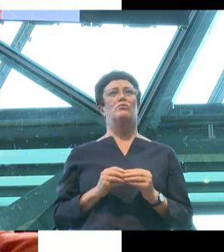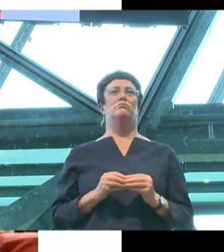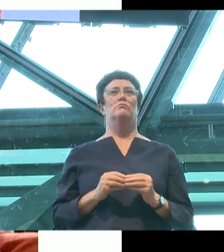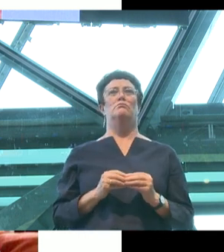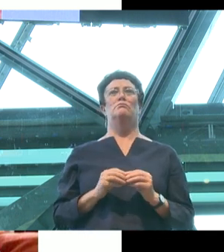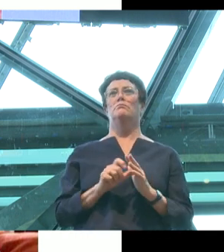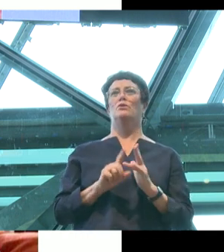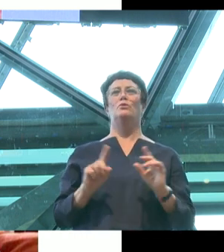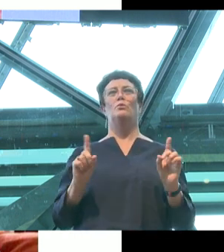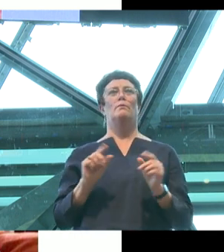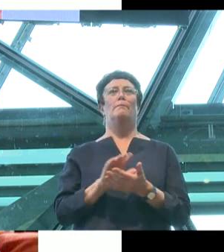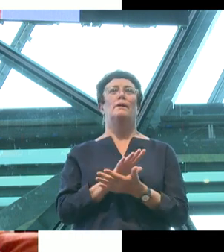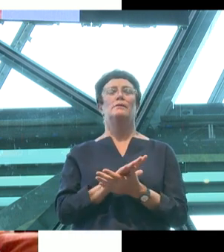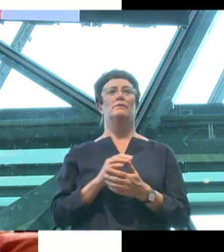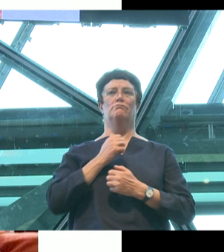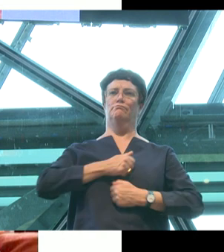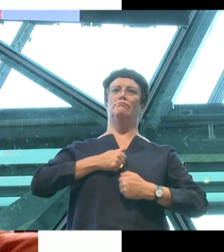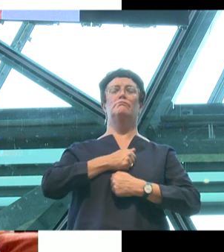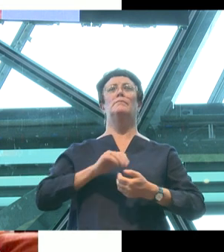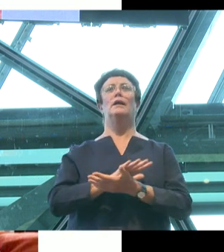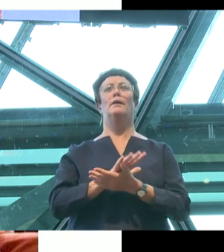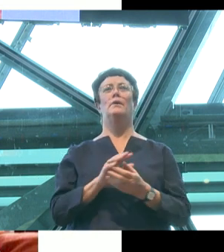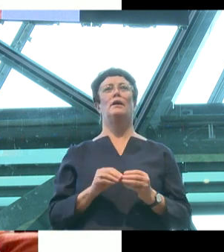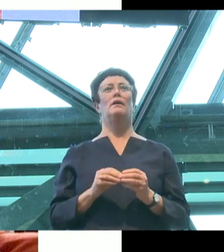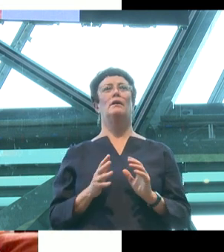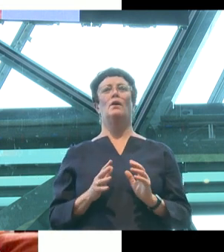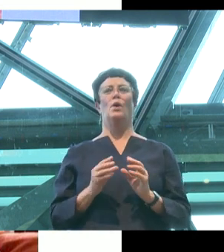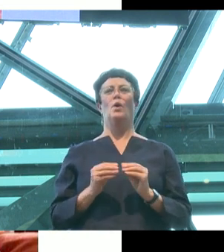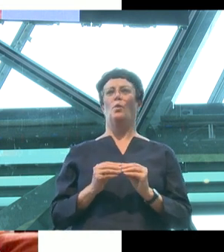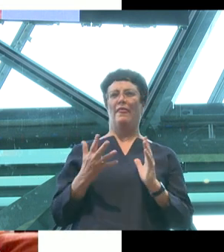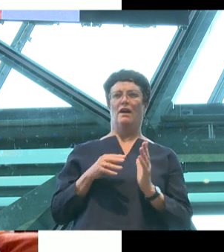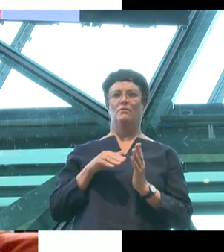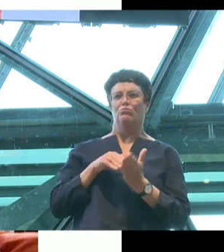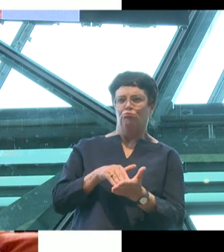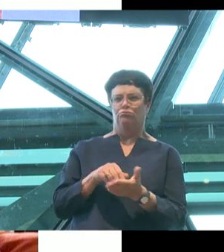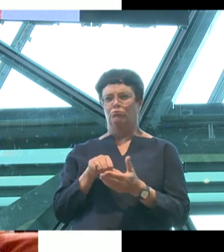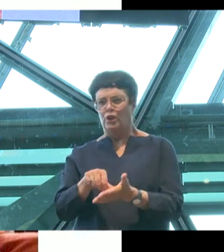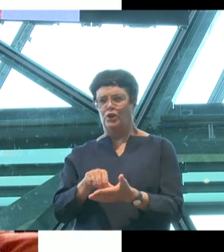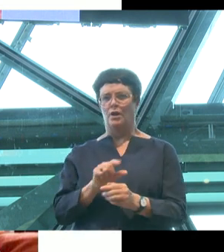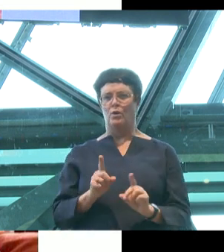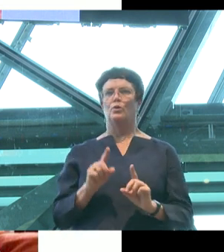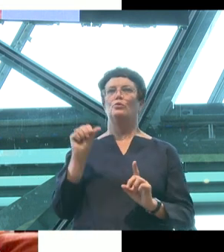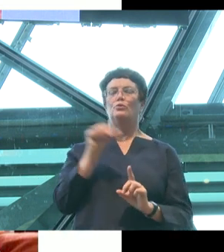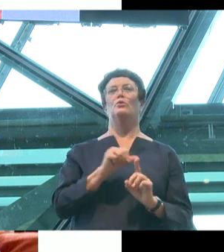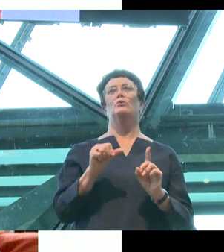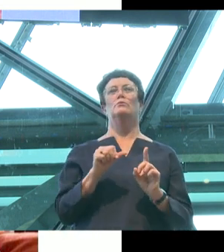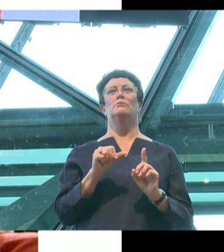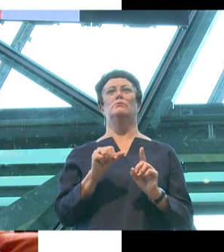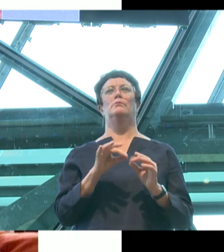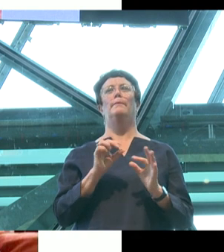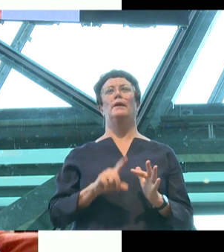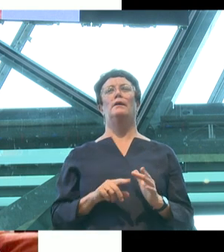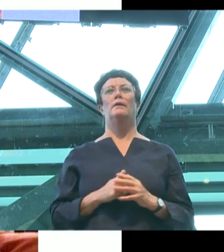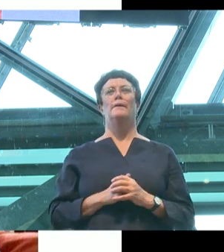happy and fulfilled without pressuring them into models of what they should be. And I'm also